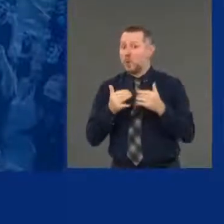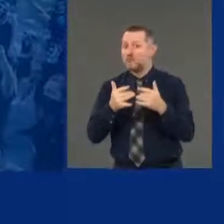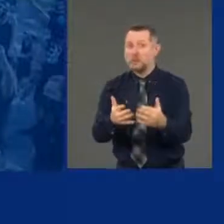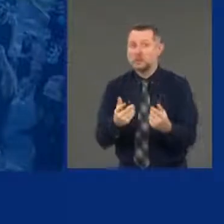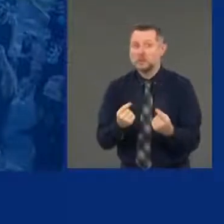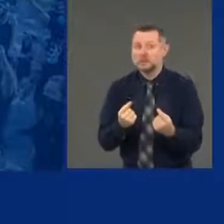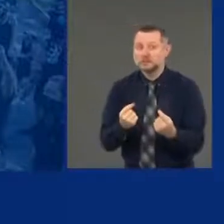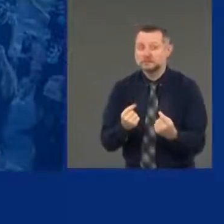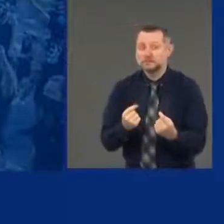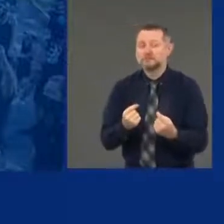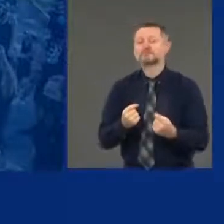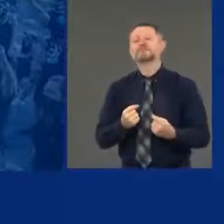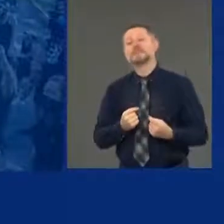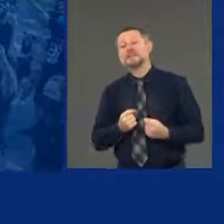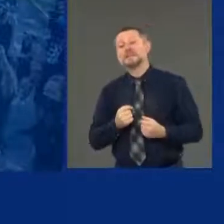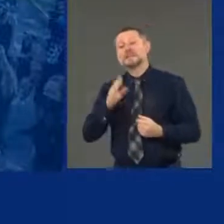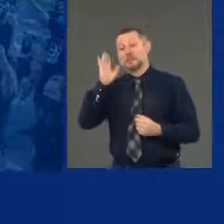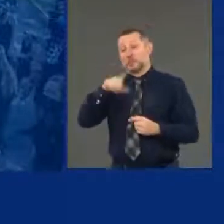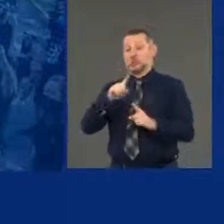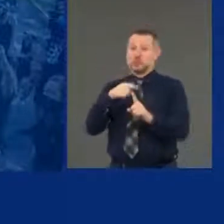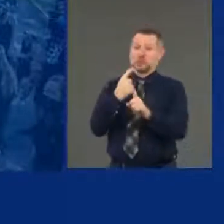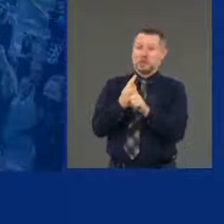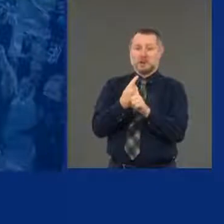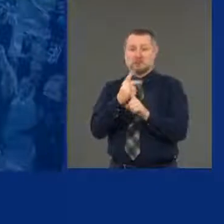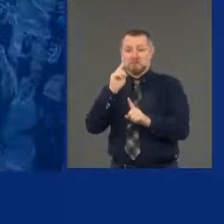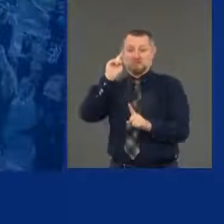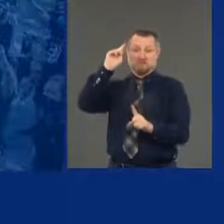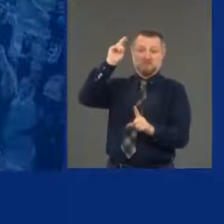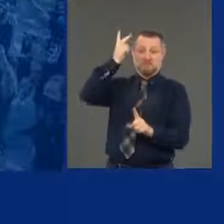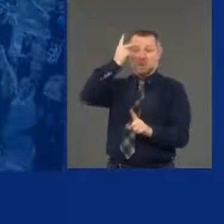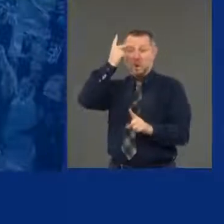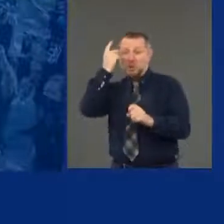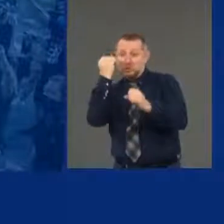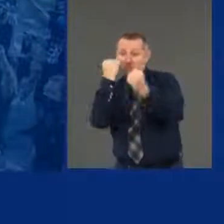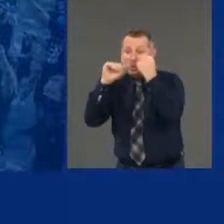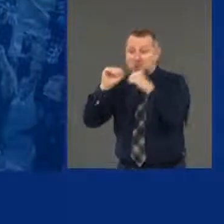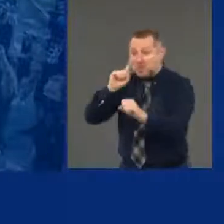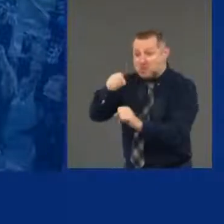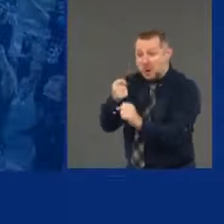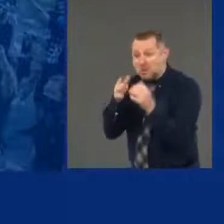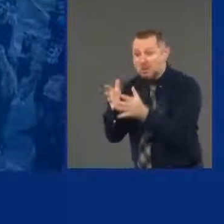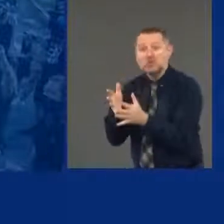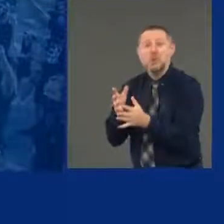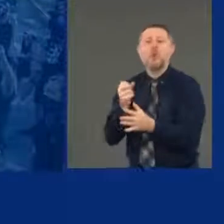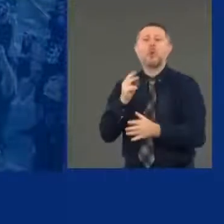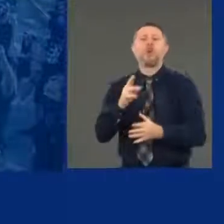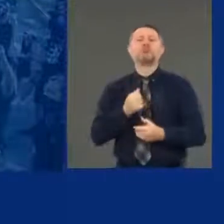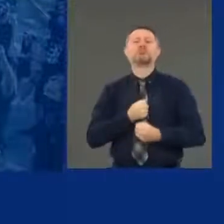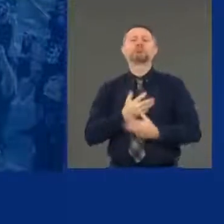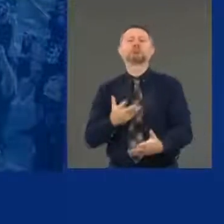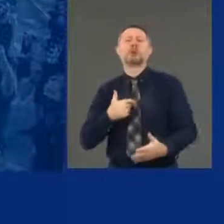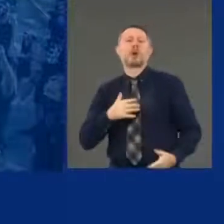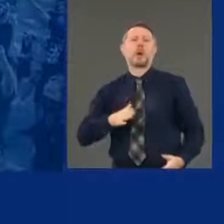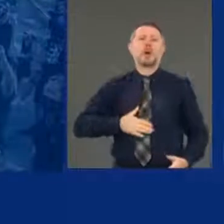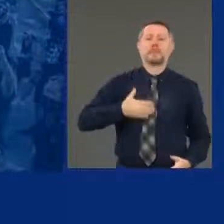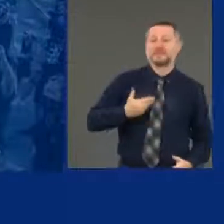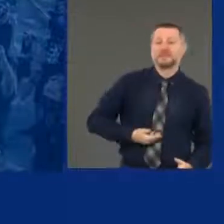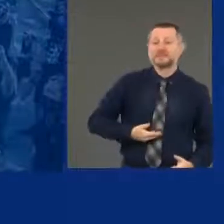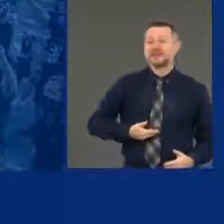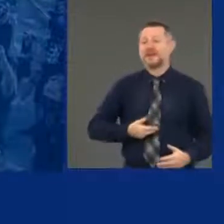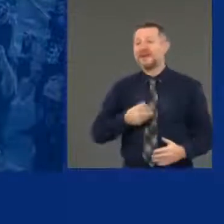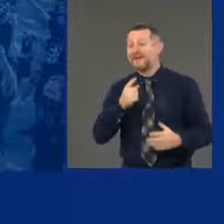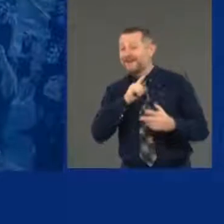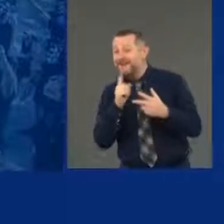moment for political process, a protest. It's not just a moment to express outrage. It's a moment to do something